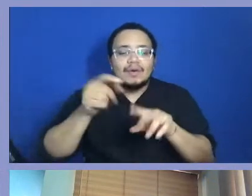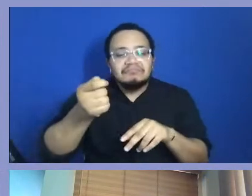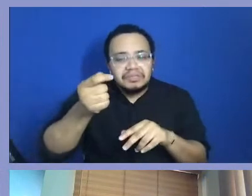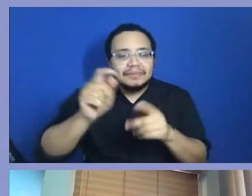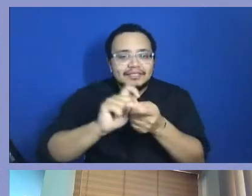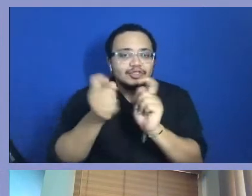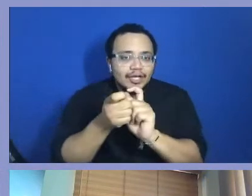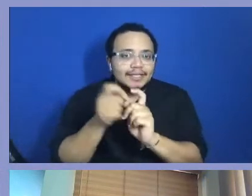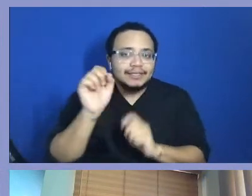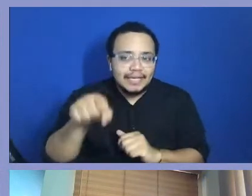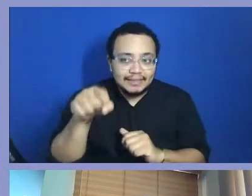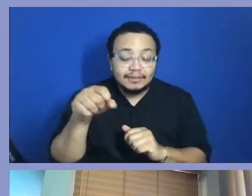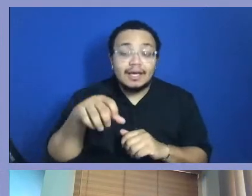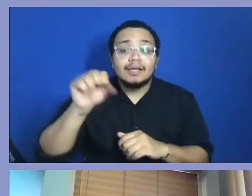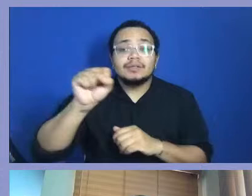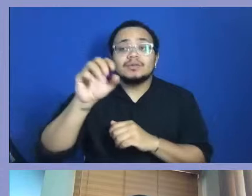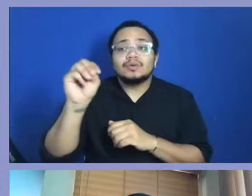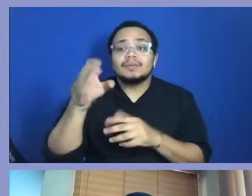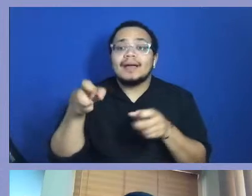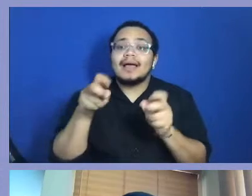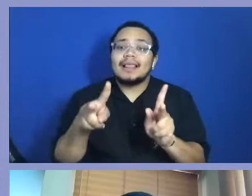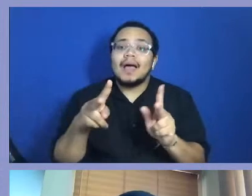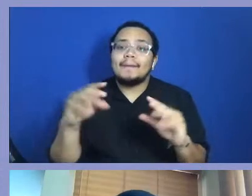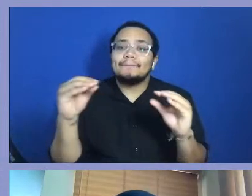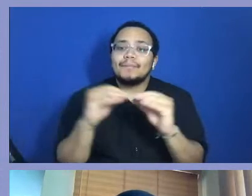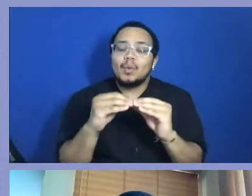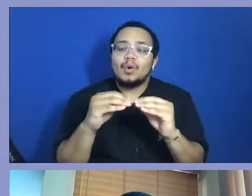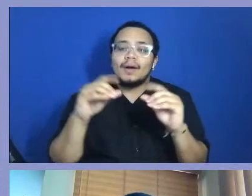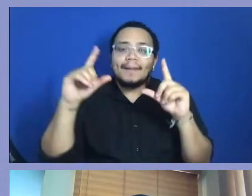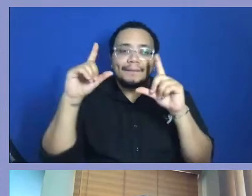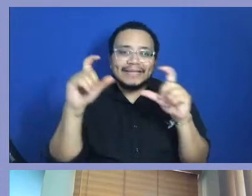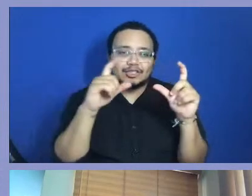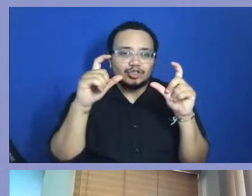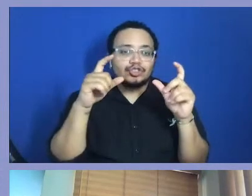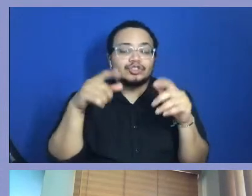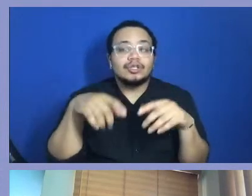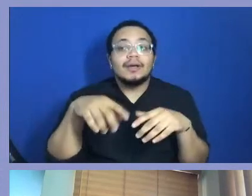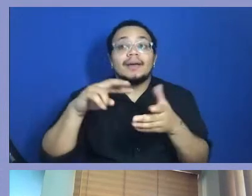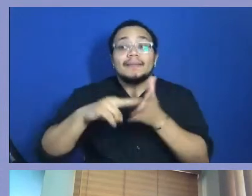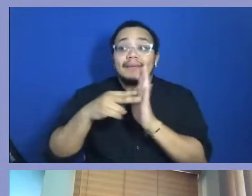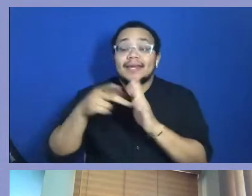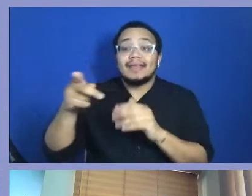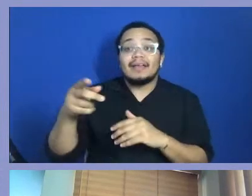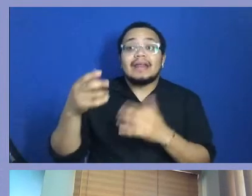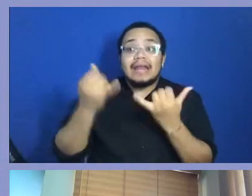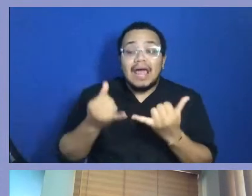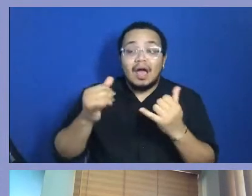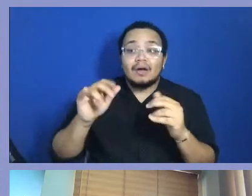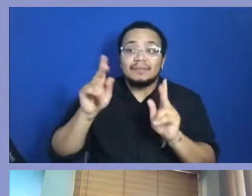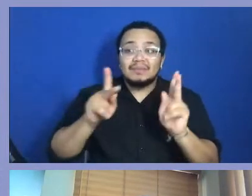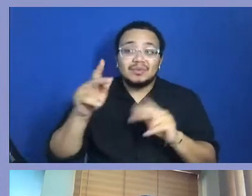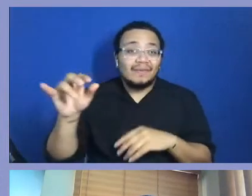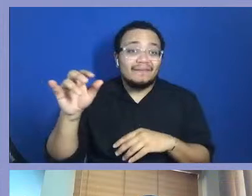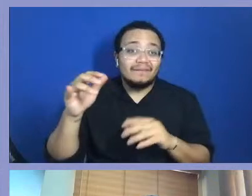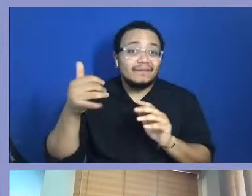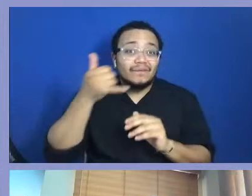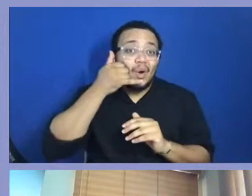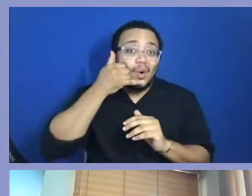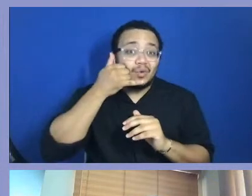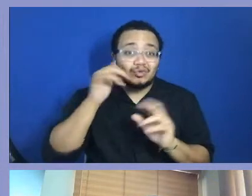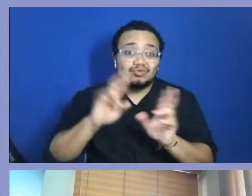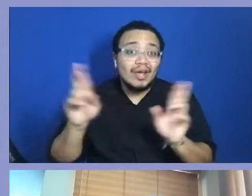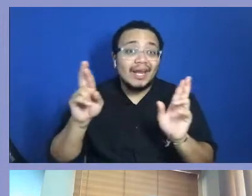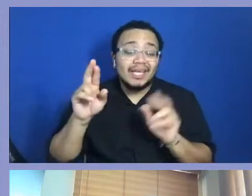it has allowed more, I guess, photographic capabilities in phones now. And I think